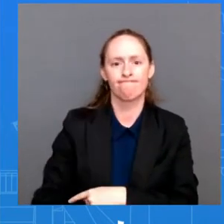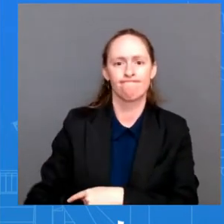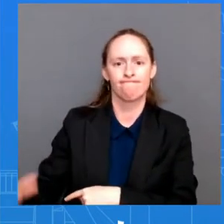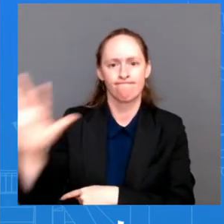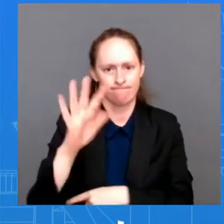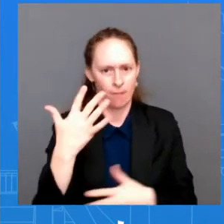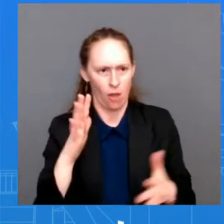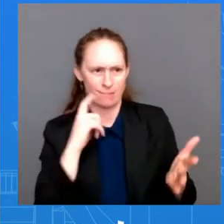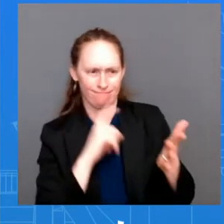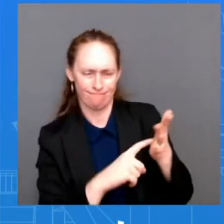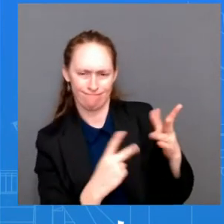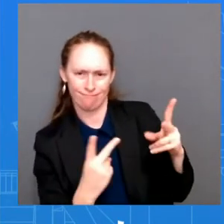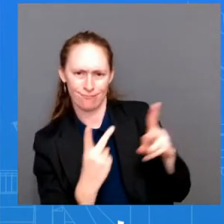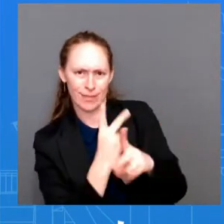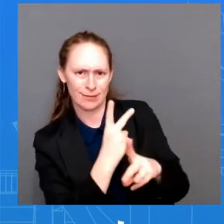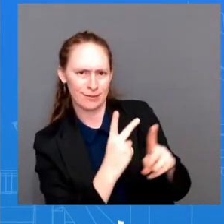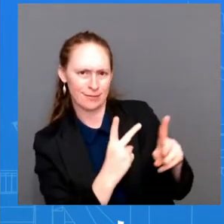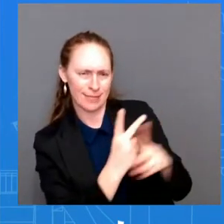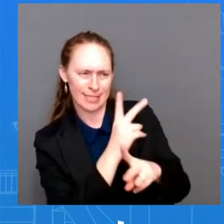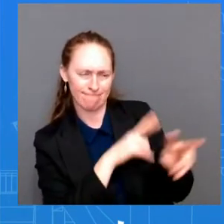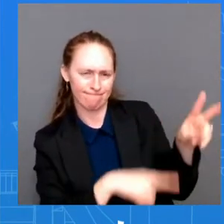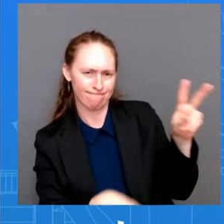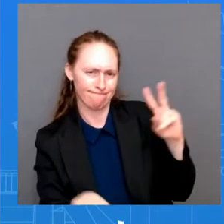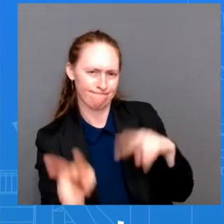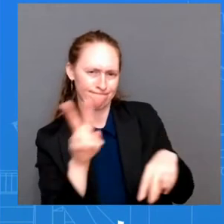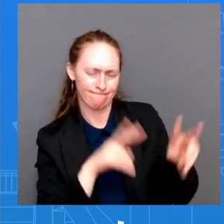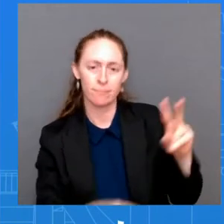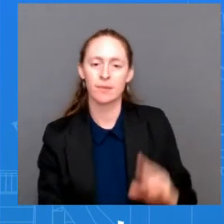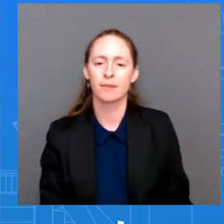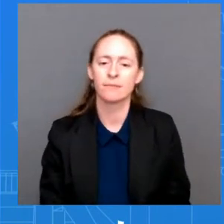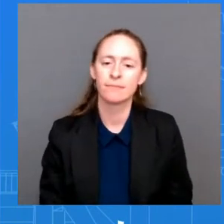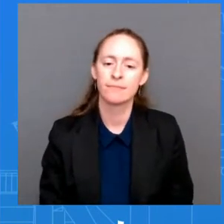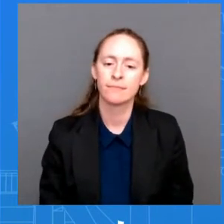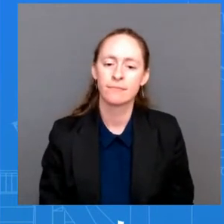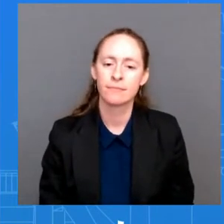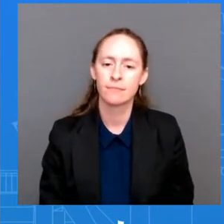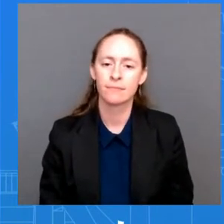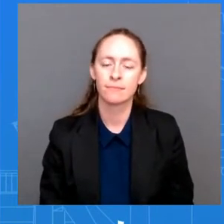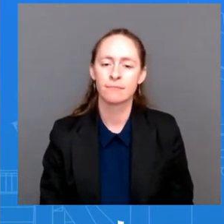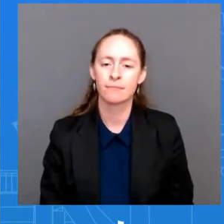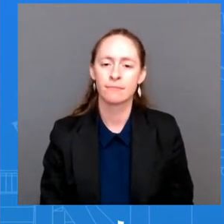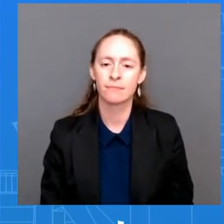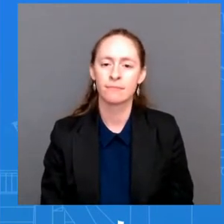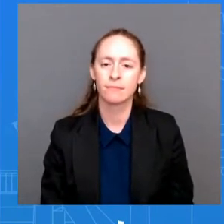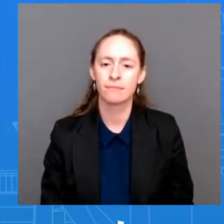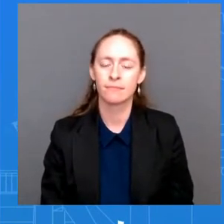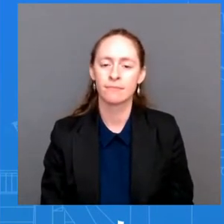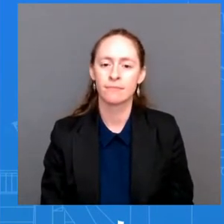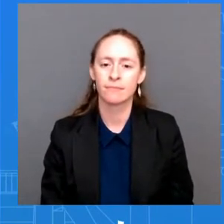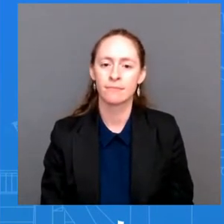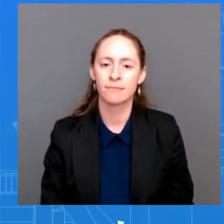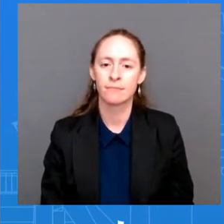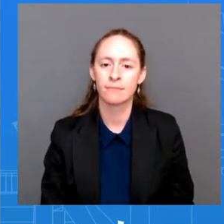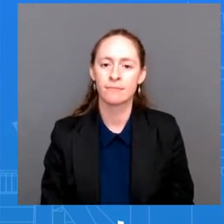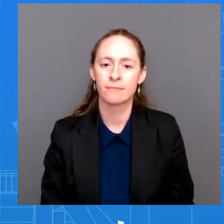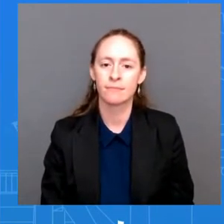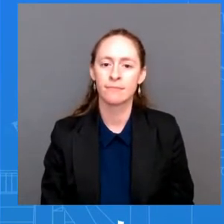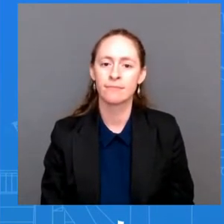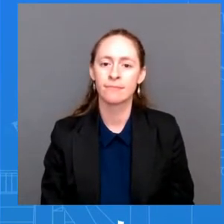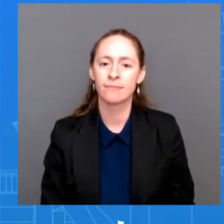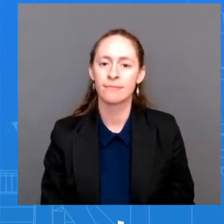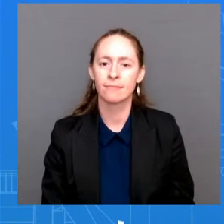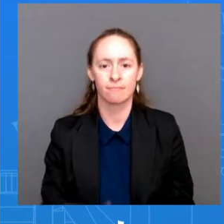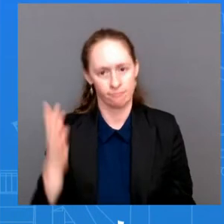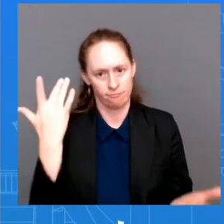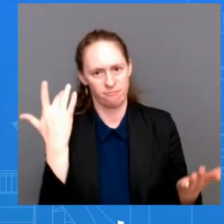why they have answered just the possibility of this visit in the manner in which